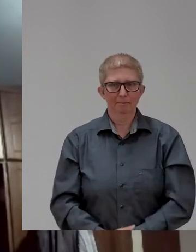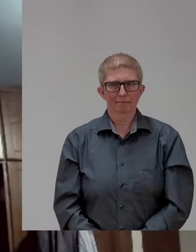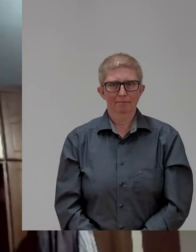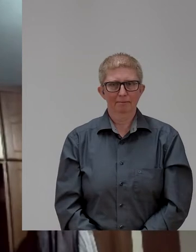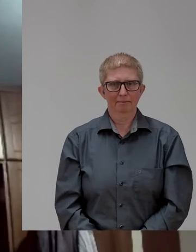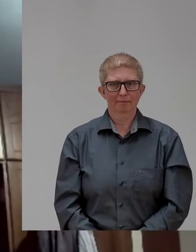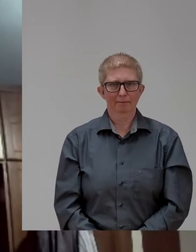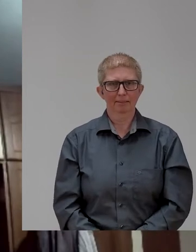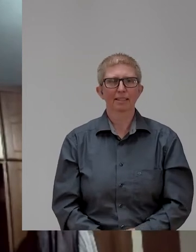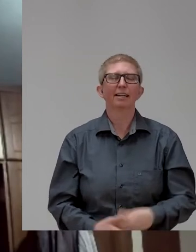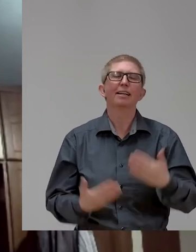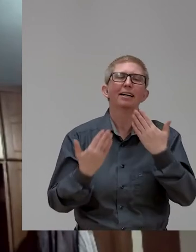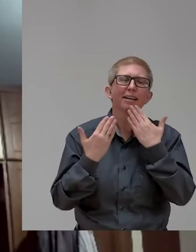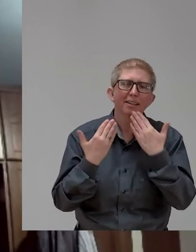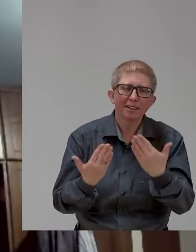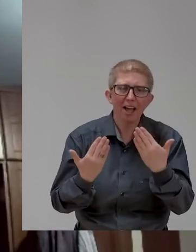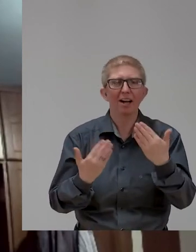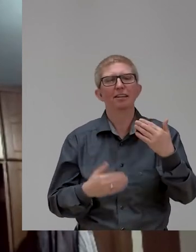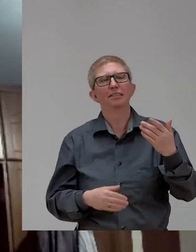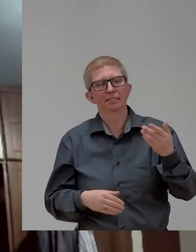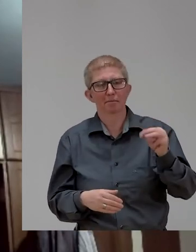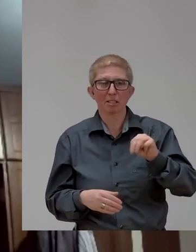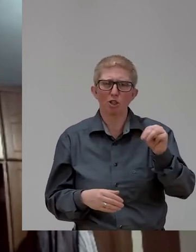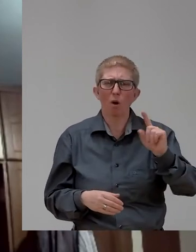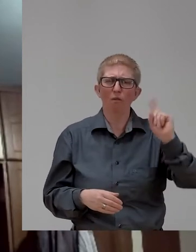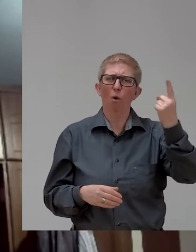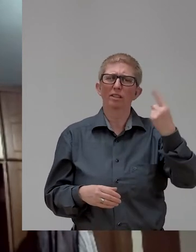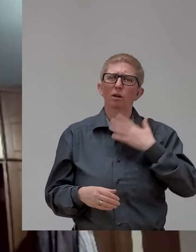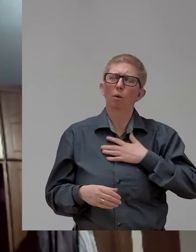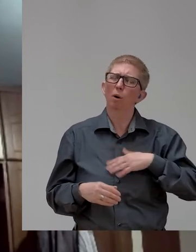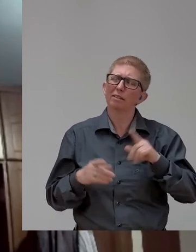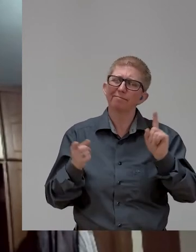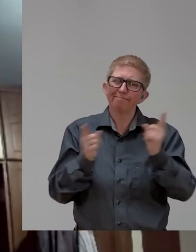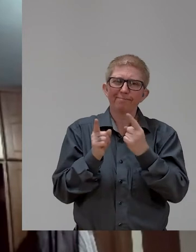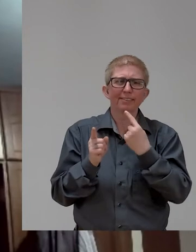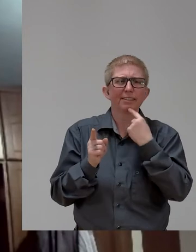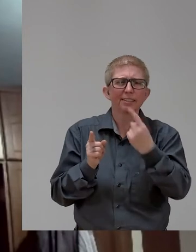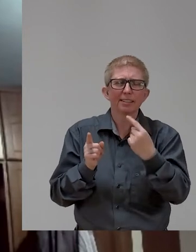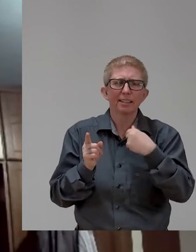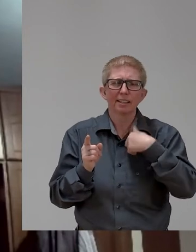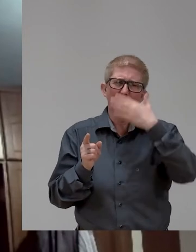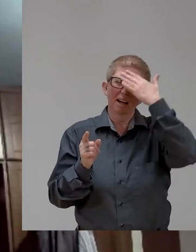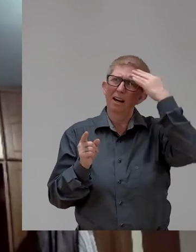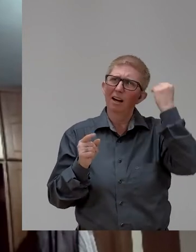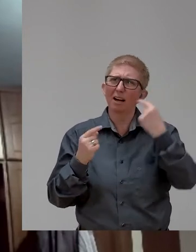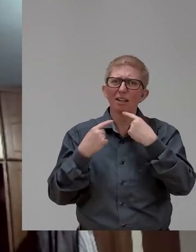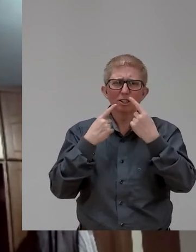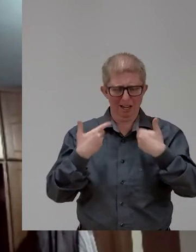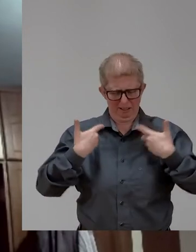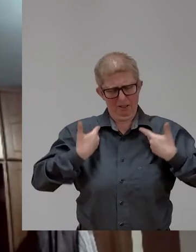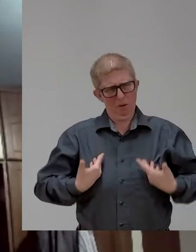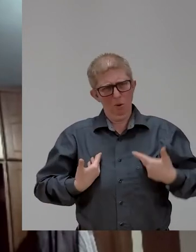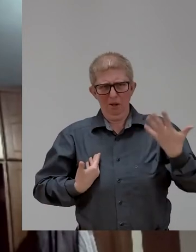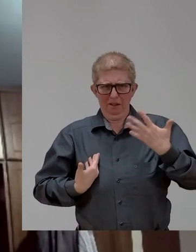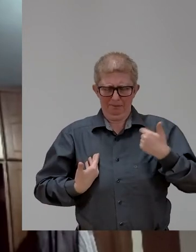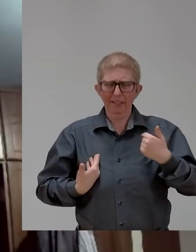Thank you, Michael. Maybe first I should compensate on describing myself for those who cannot see us or see